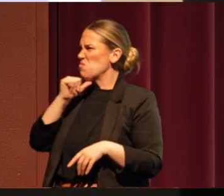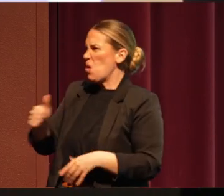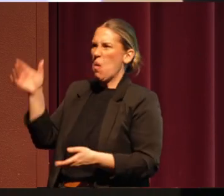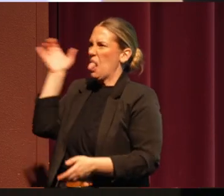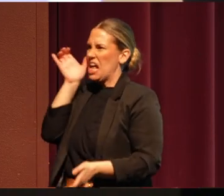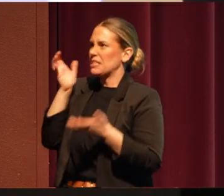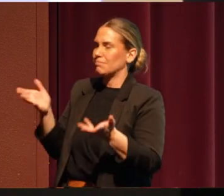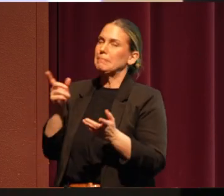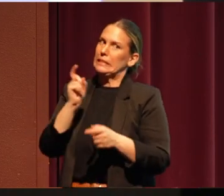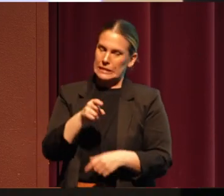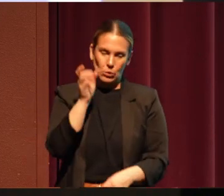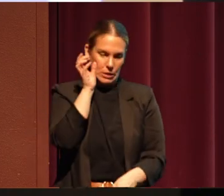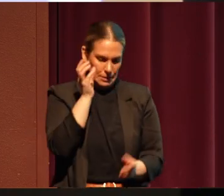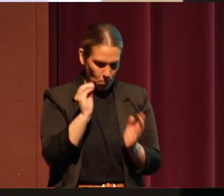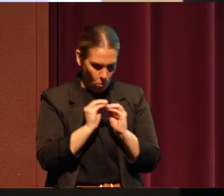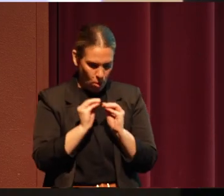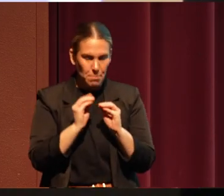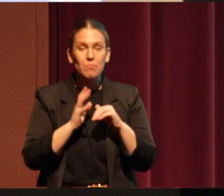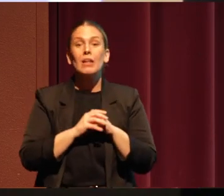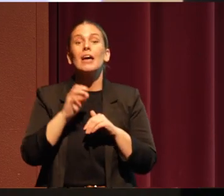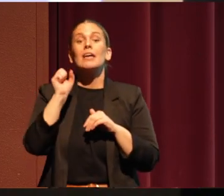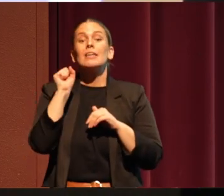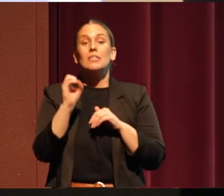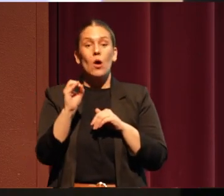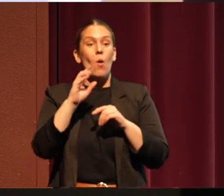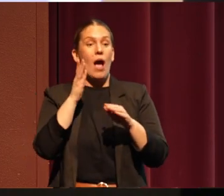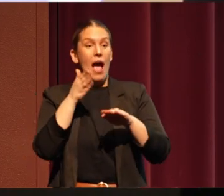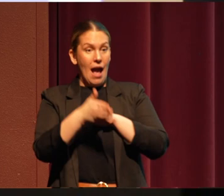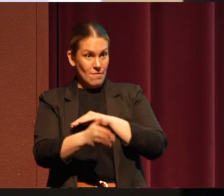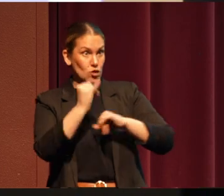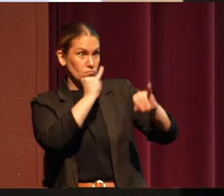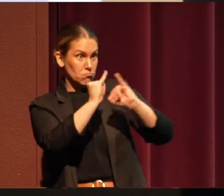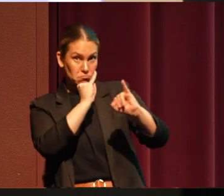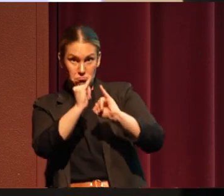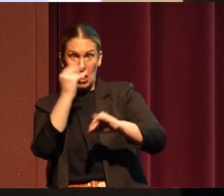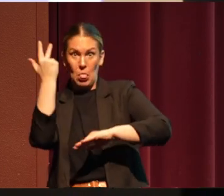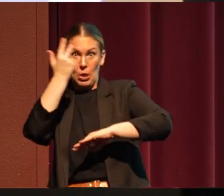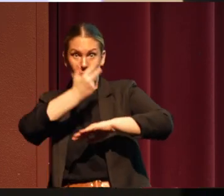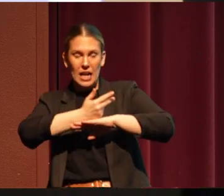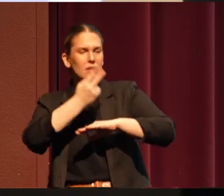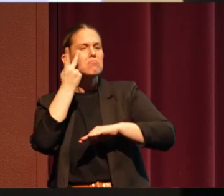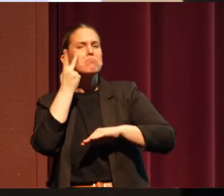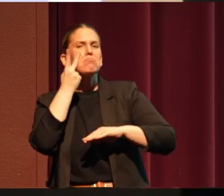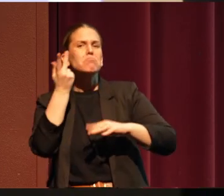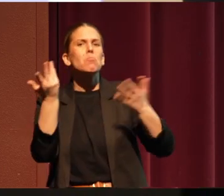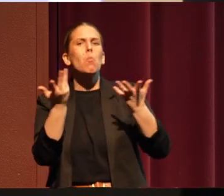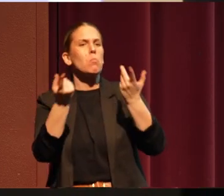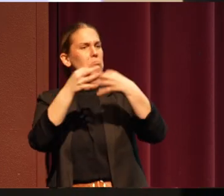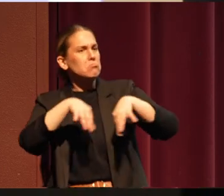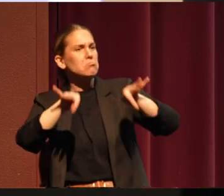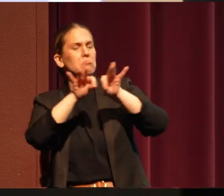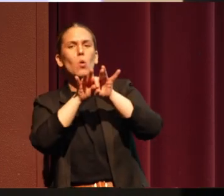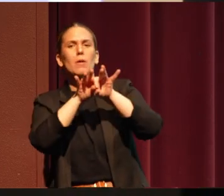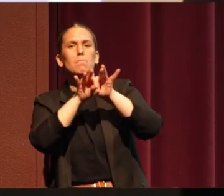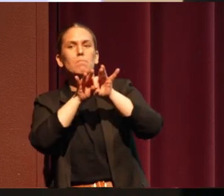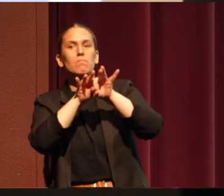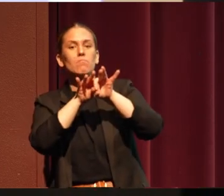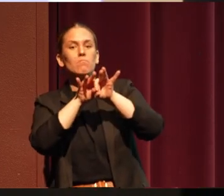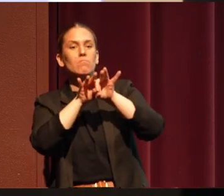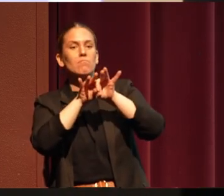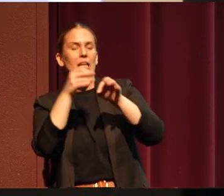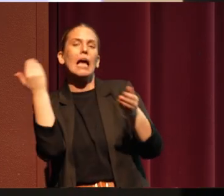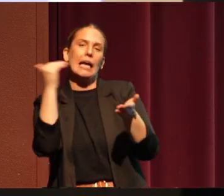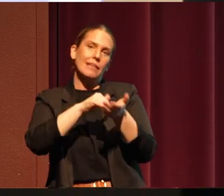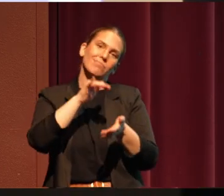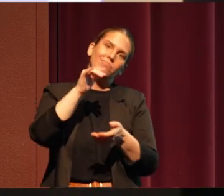But we decided after the after we listened to these interviews for three days, we'll see what's most important to them. And again, this was in July of